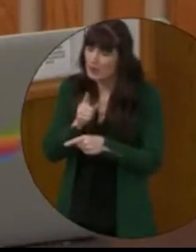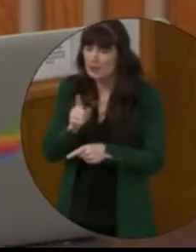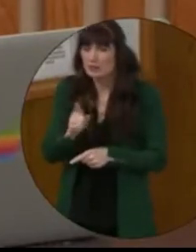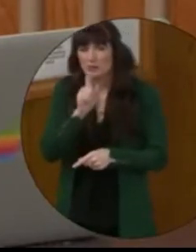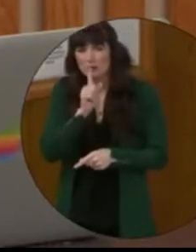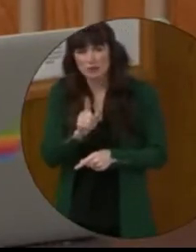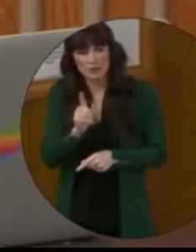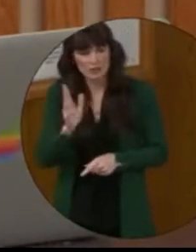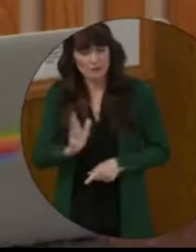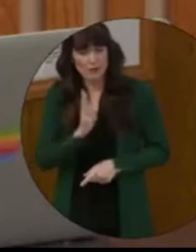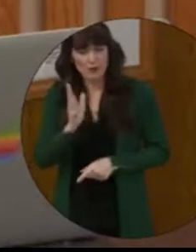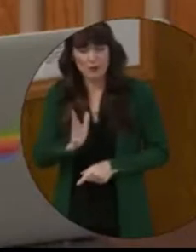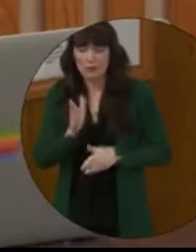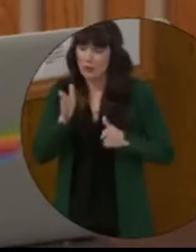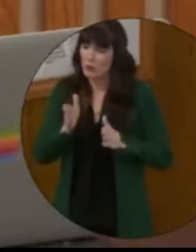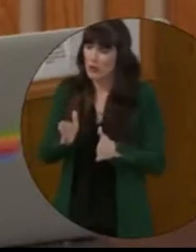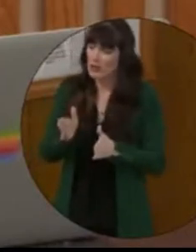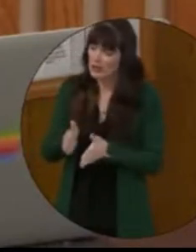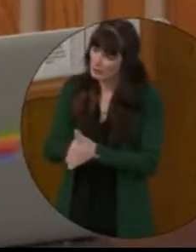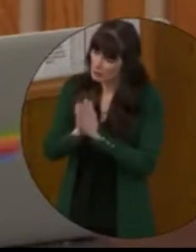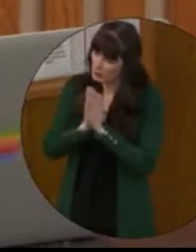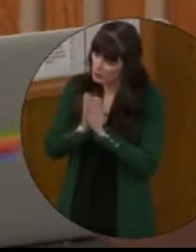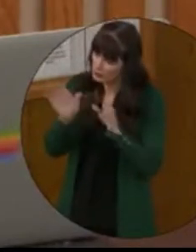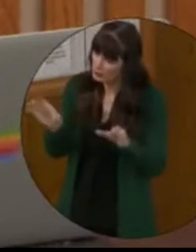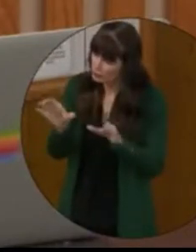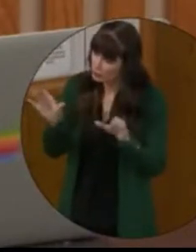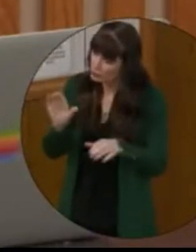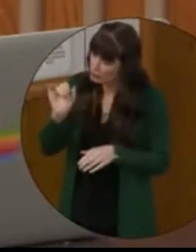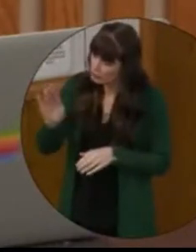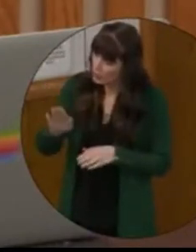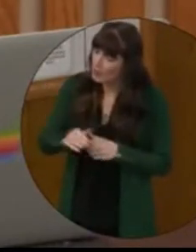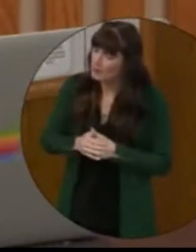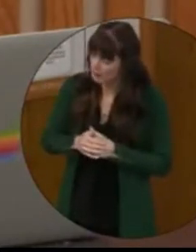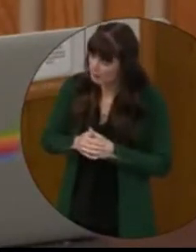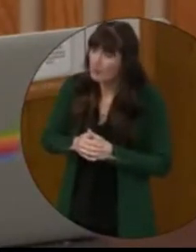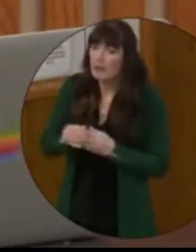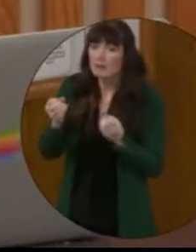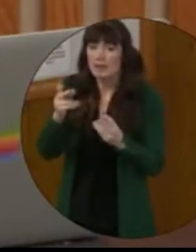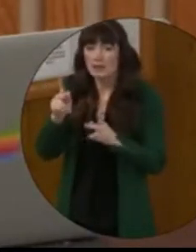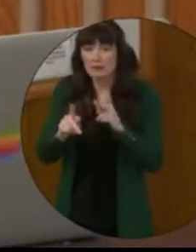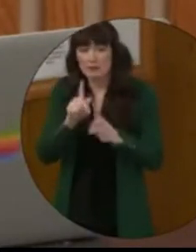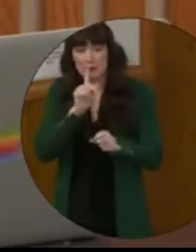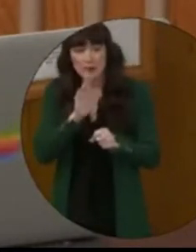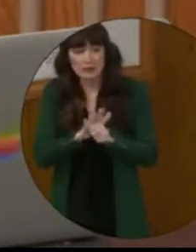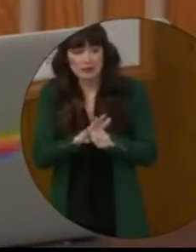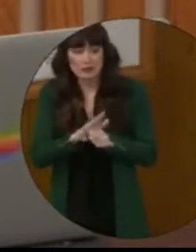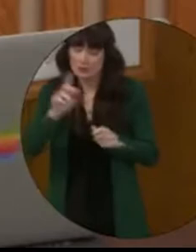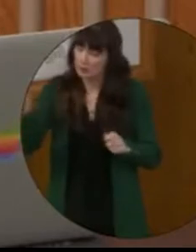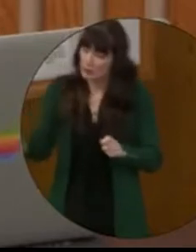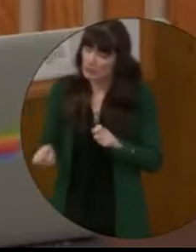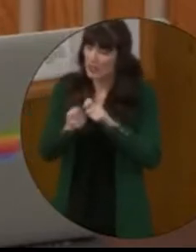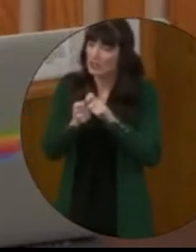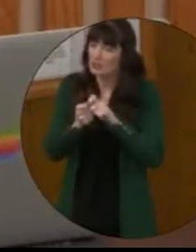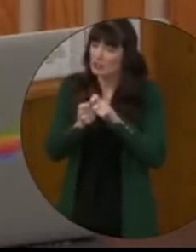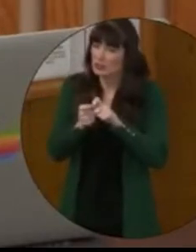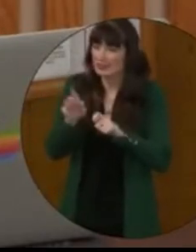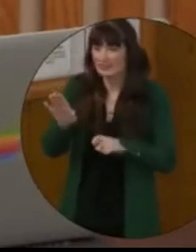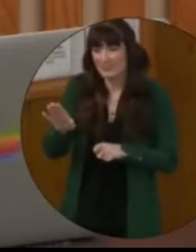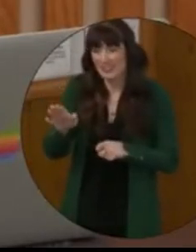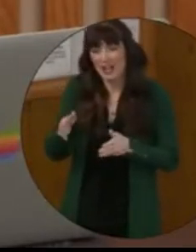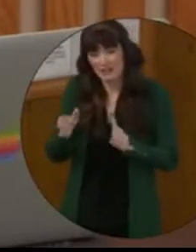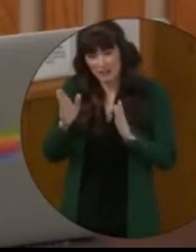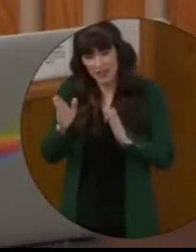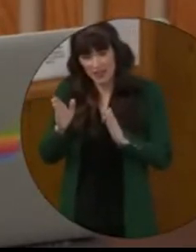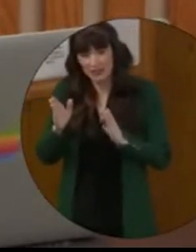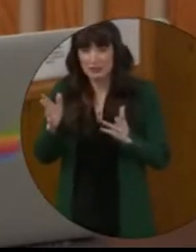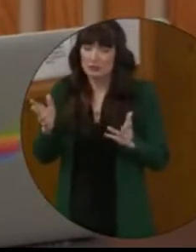very formal way of asking you to do your job. Many people are claiming this is retaliation, and I have allowed you